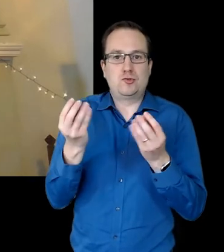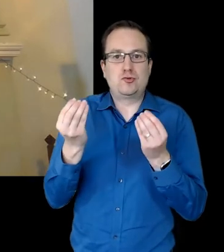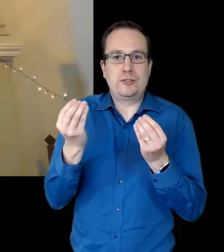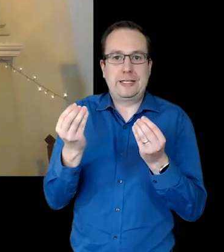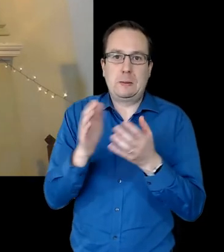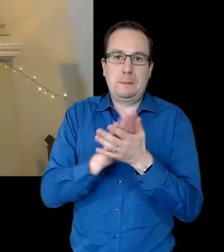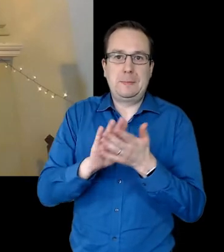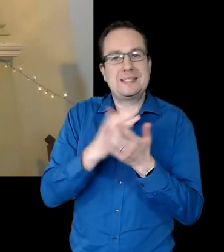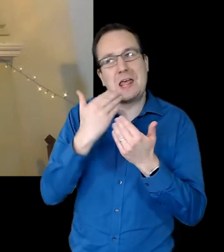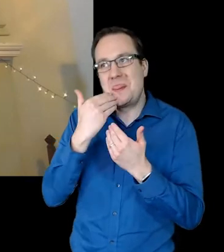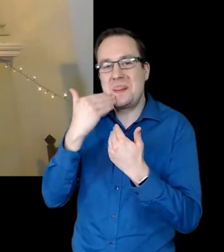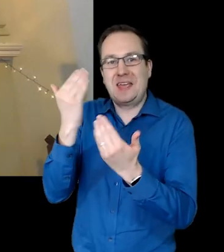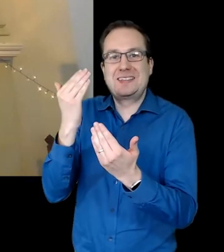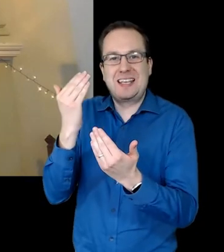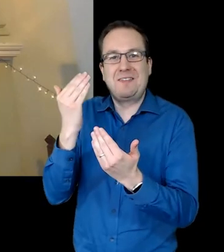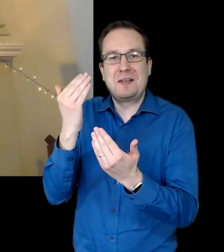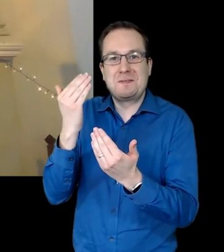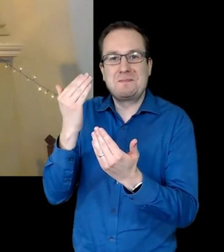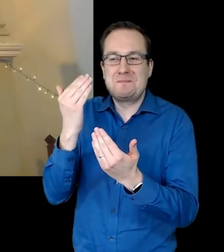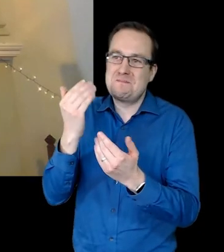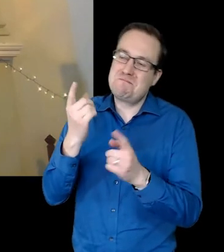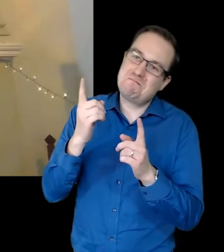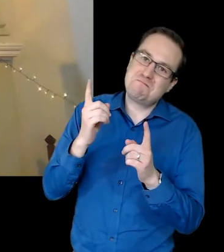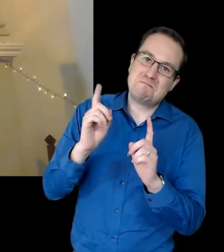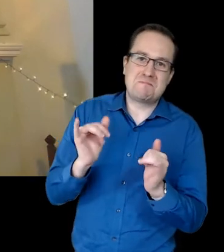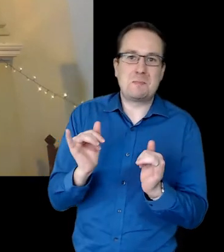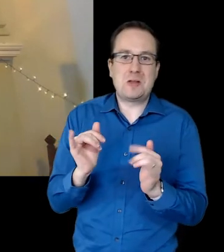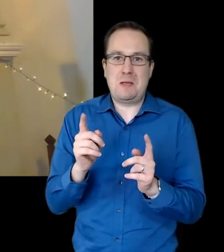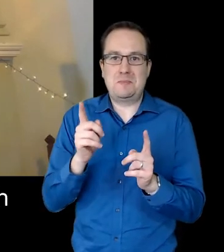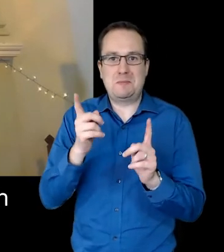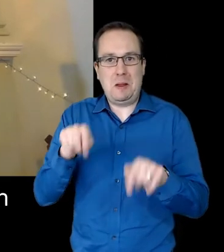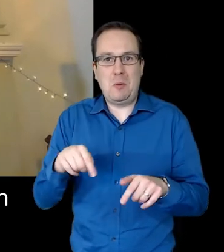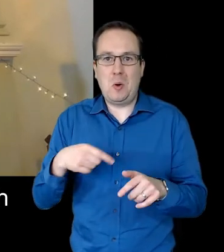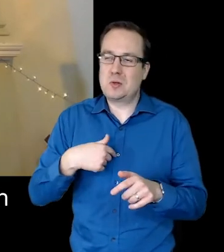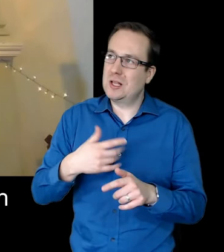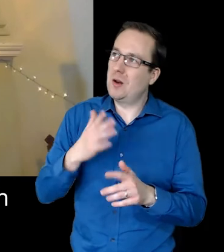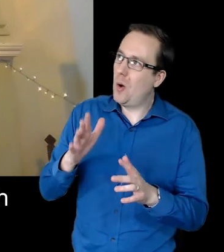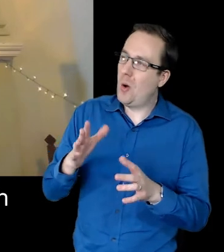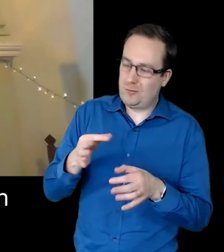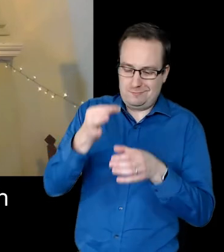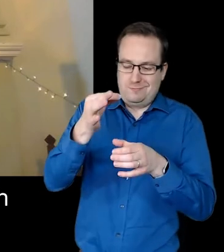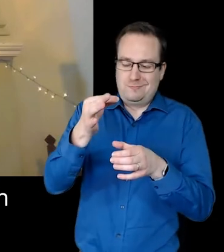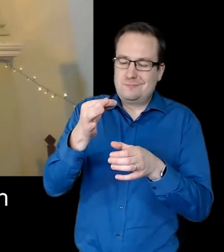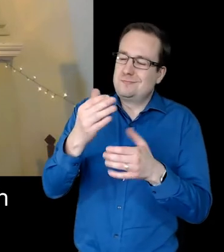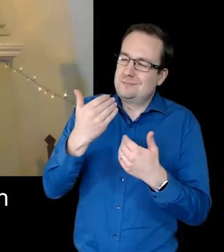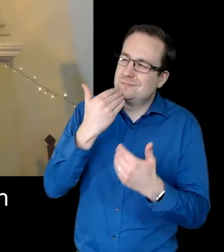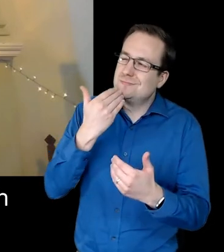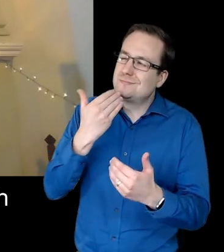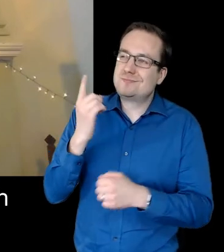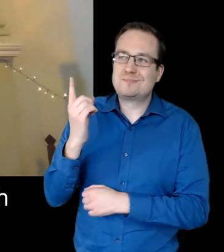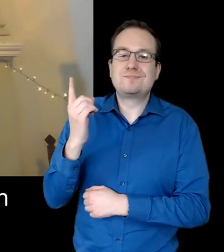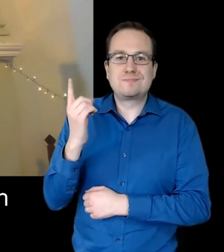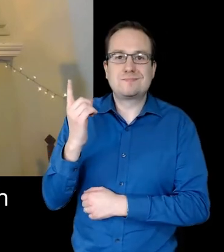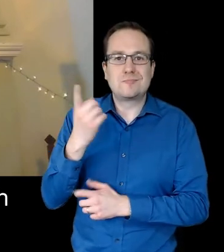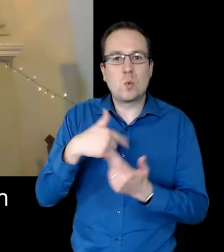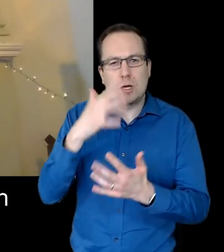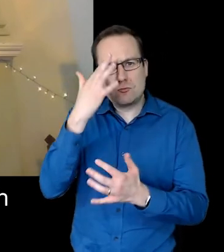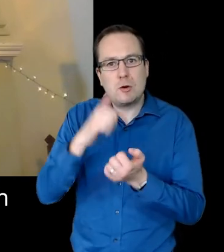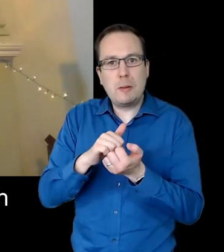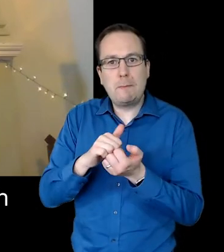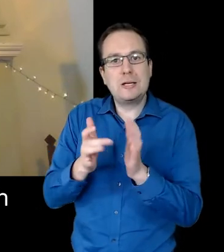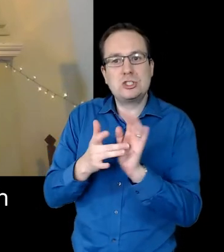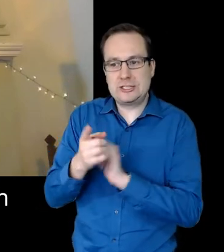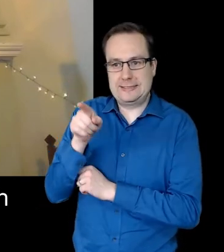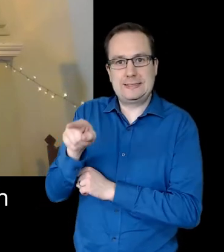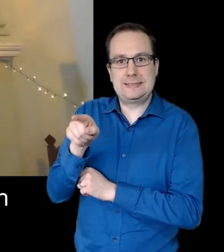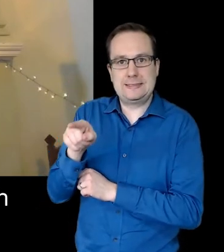that Christians use to describe that central act of hospitality of our faith. Our remembering of Jesus' last meal with his